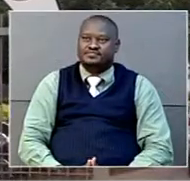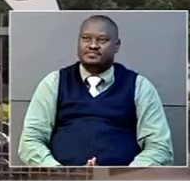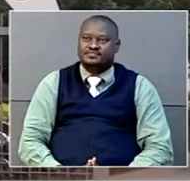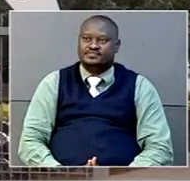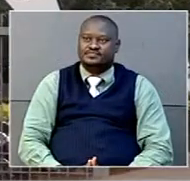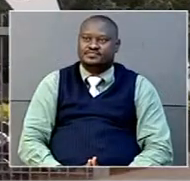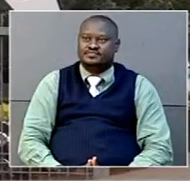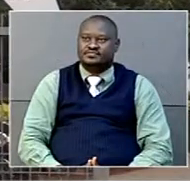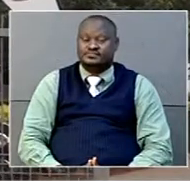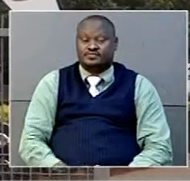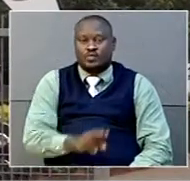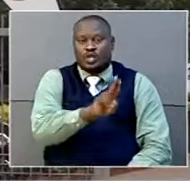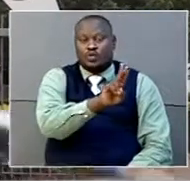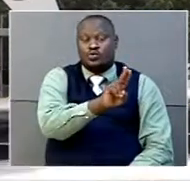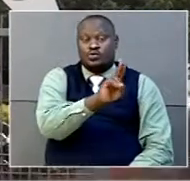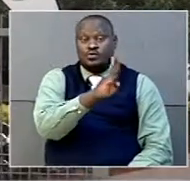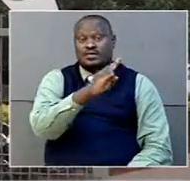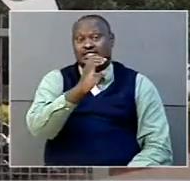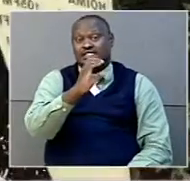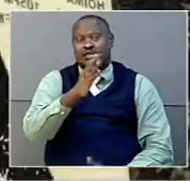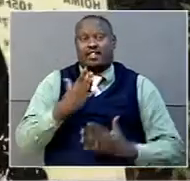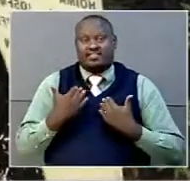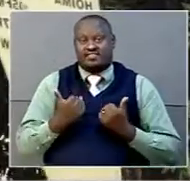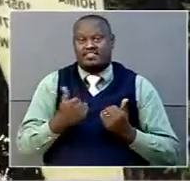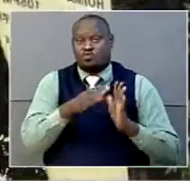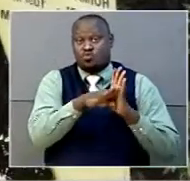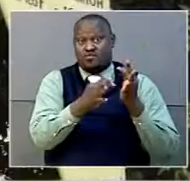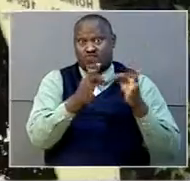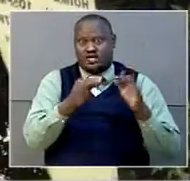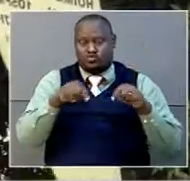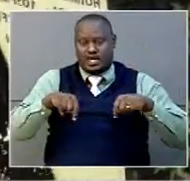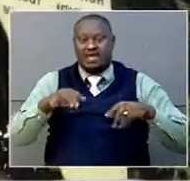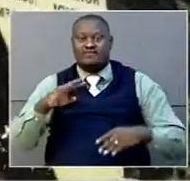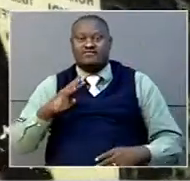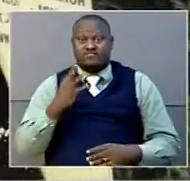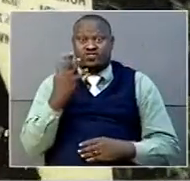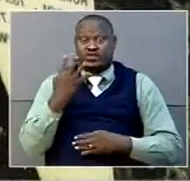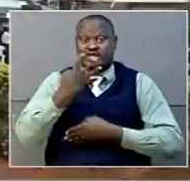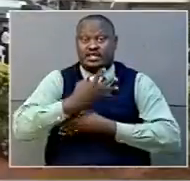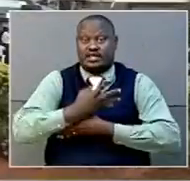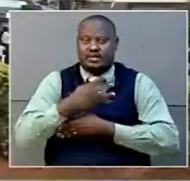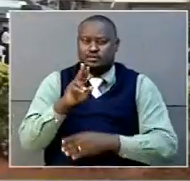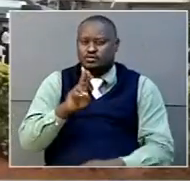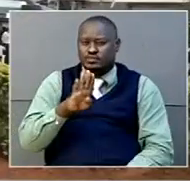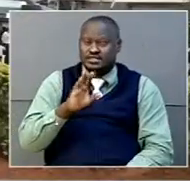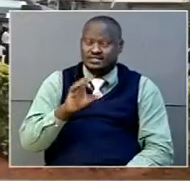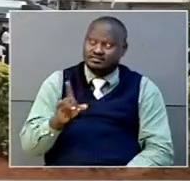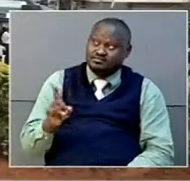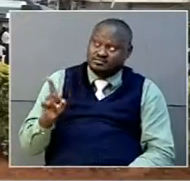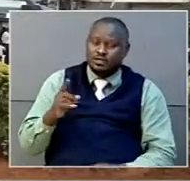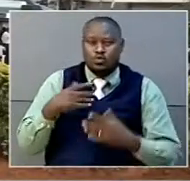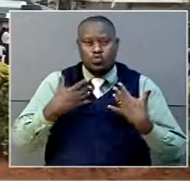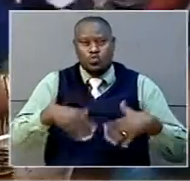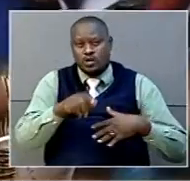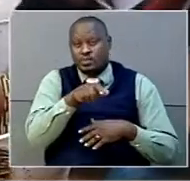The Uganda Broadcasting Corporation Health Camp has entered day four at Uganda Broadcasting Corporation grounds and continues to attract